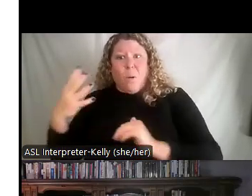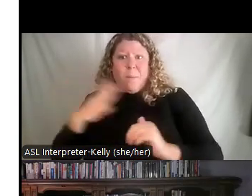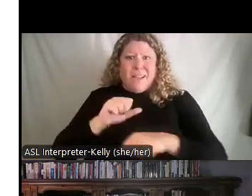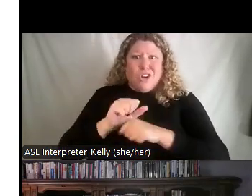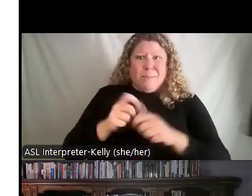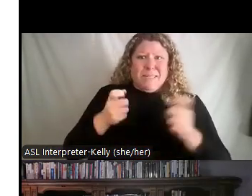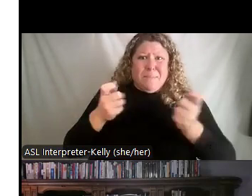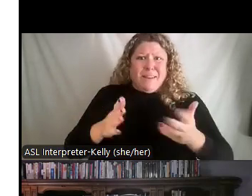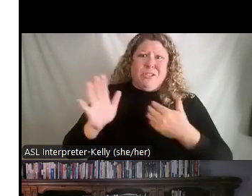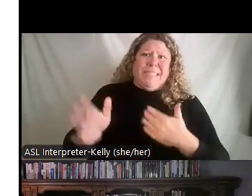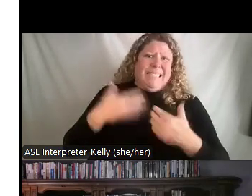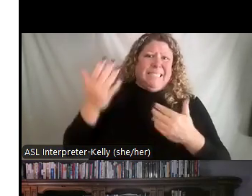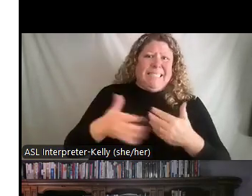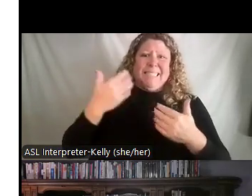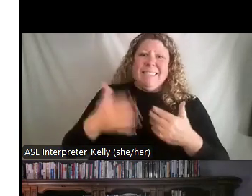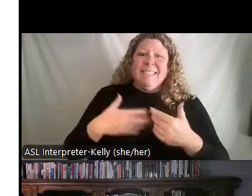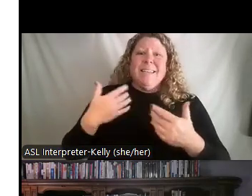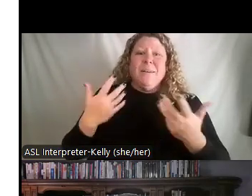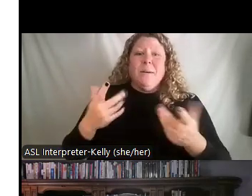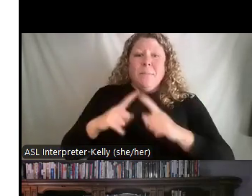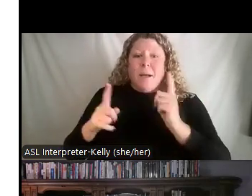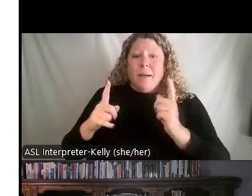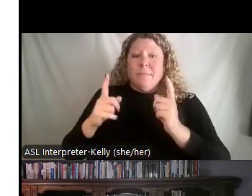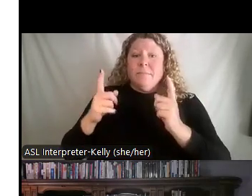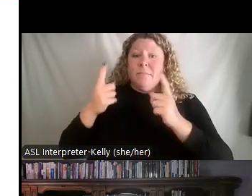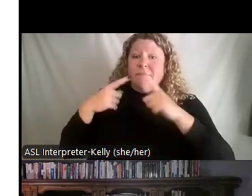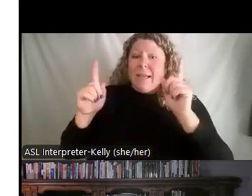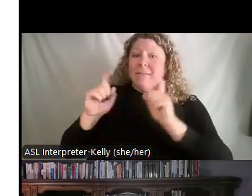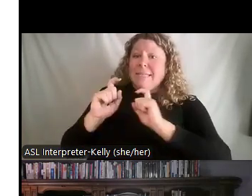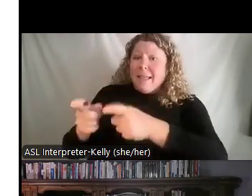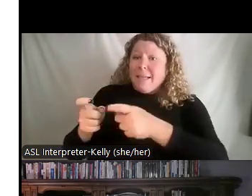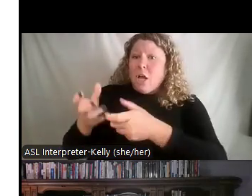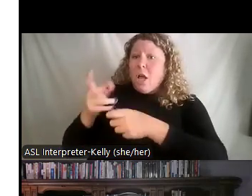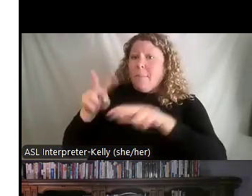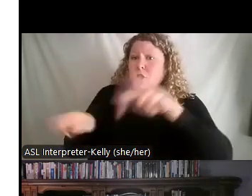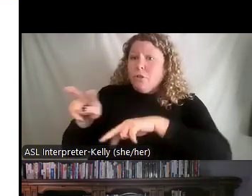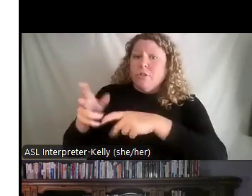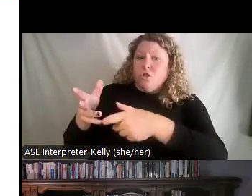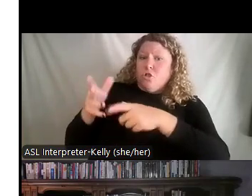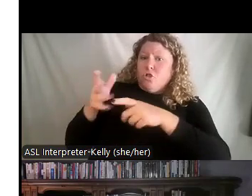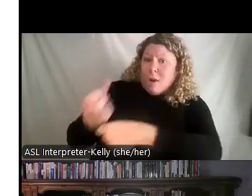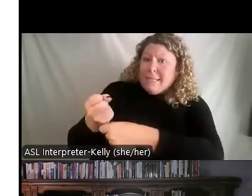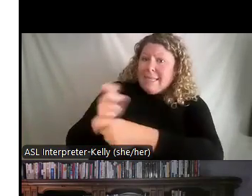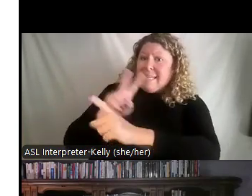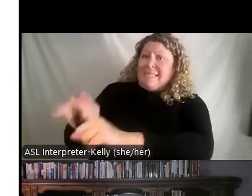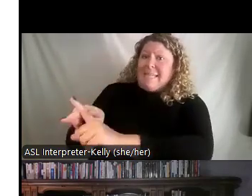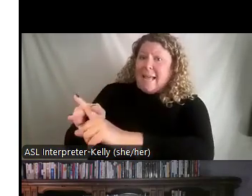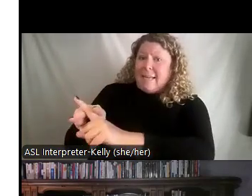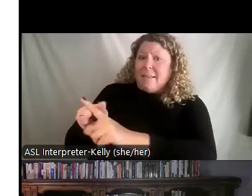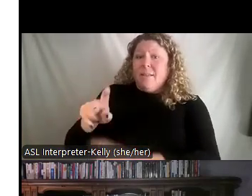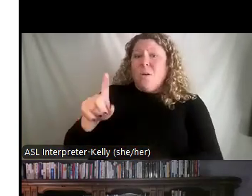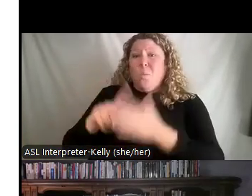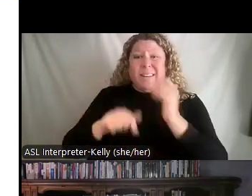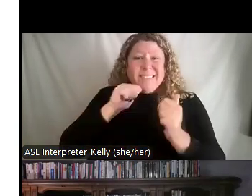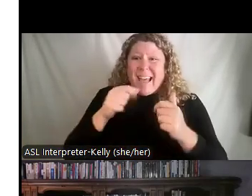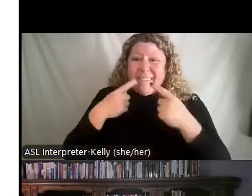Um, but effective would be delegating, observing, entrusting, assigning, maybe even clarifying every once in while. But, uh,